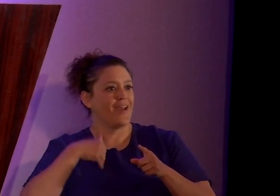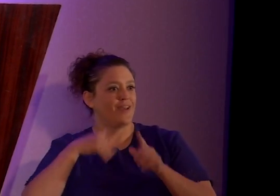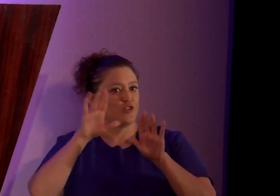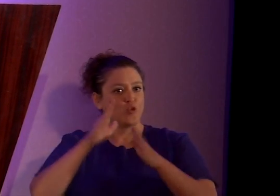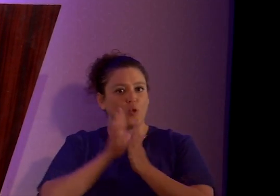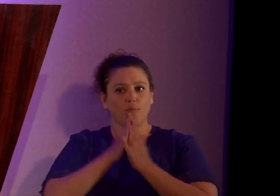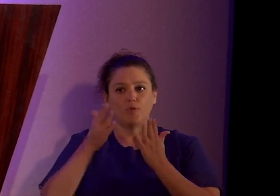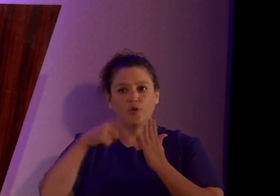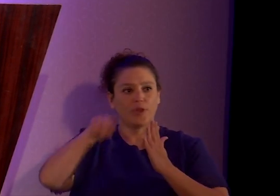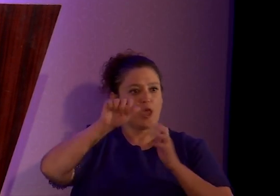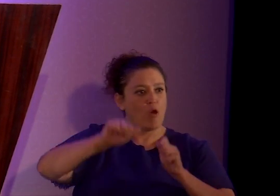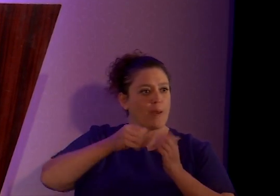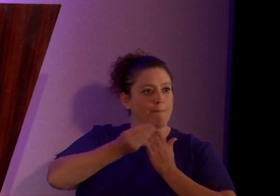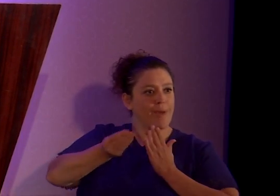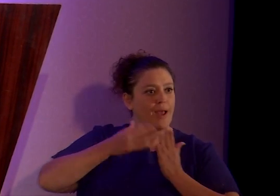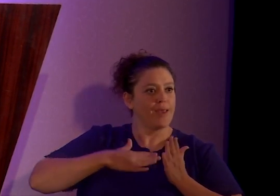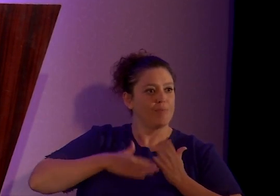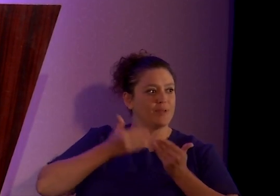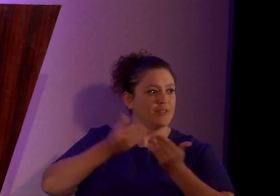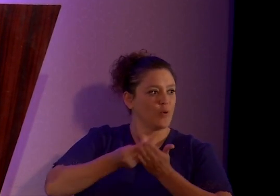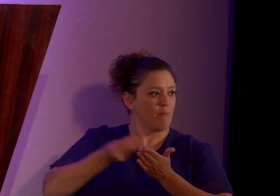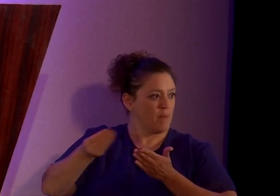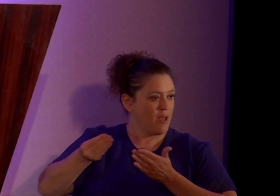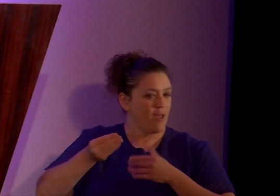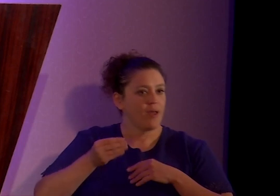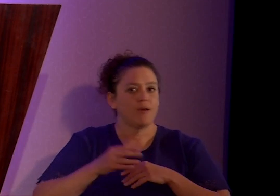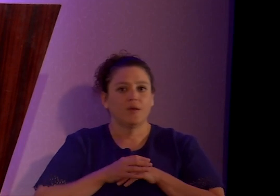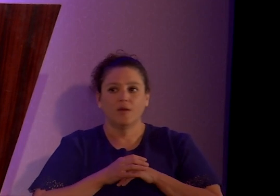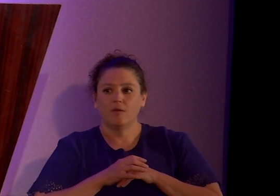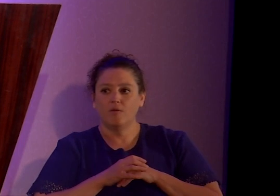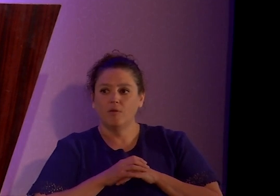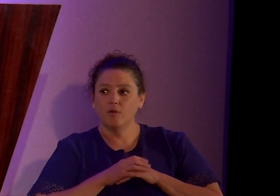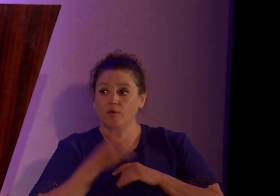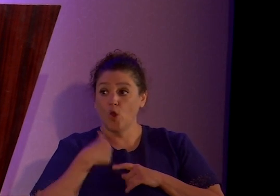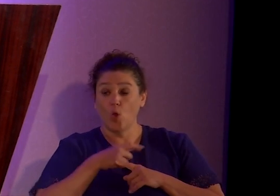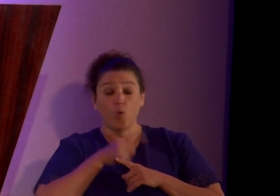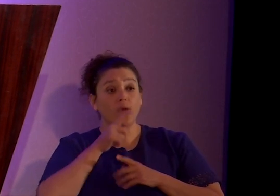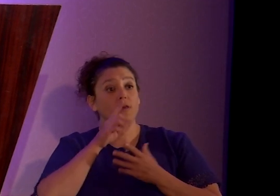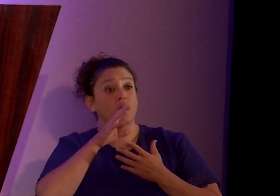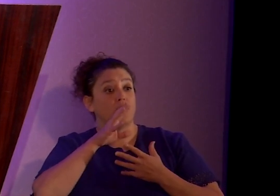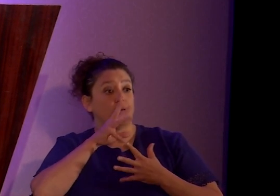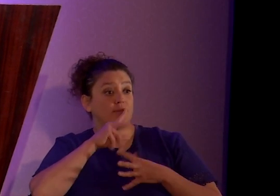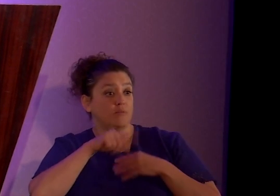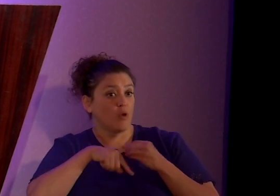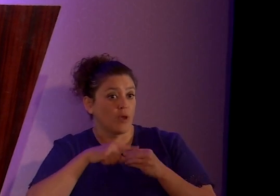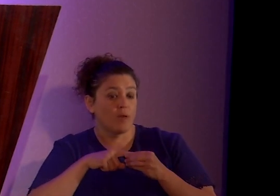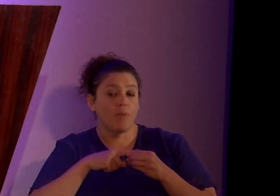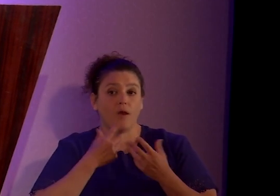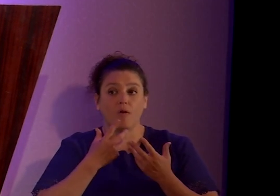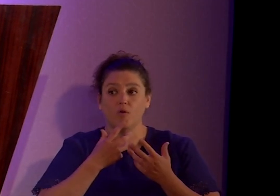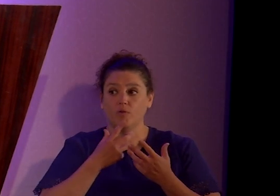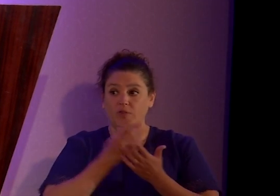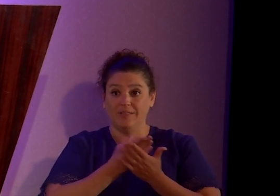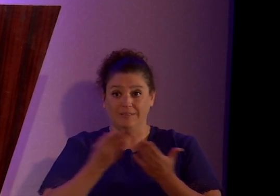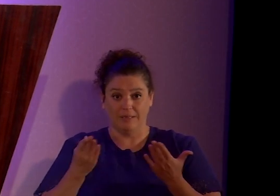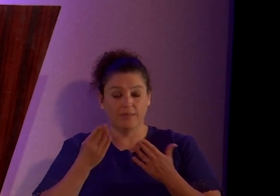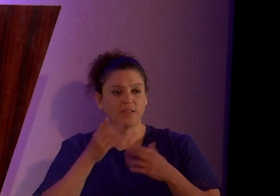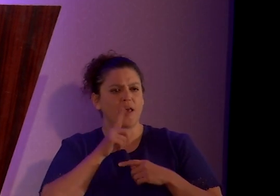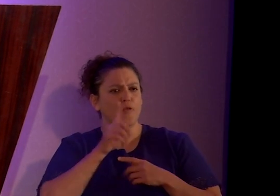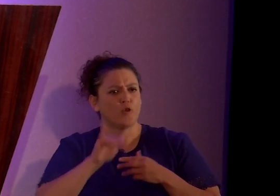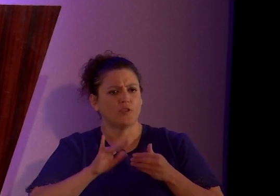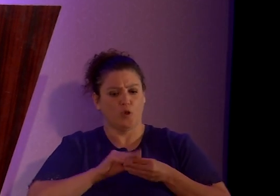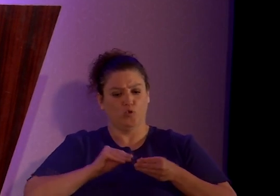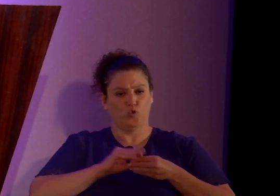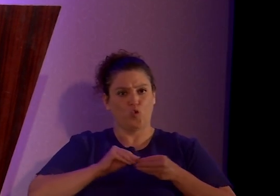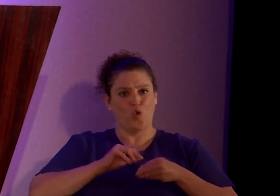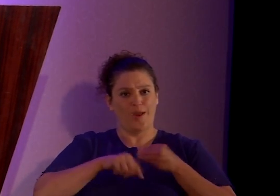can buy it. Please do. Um, we've, we've spoken about a lot of these things and there's even that story about